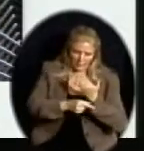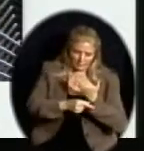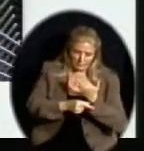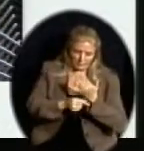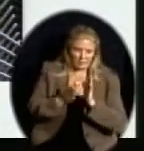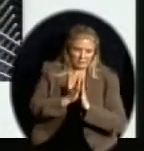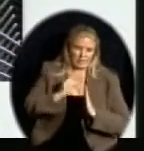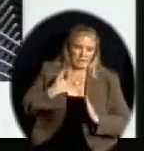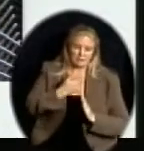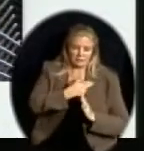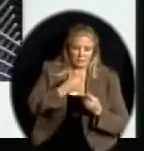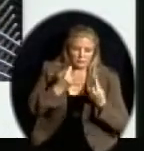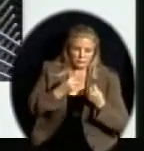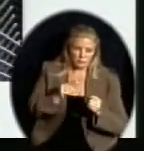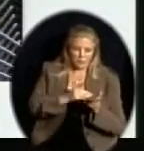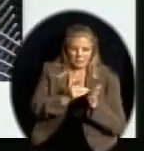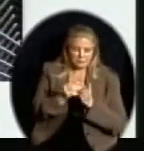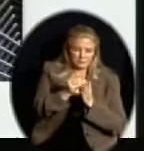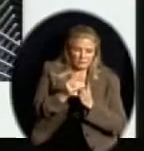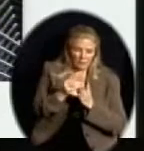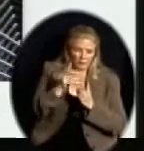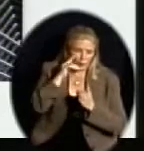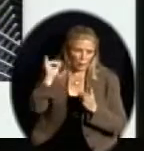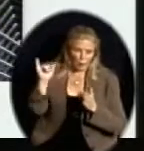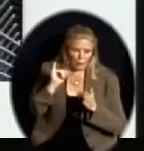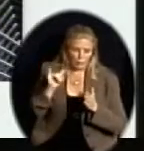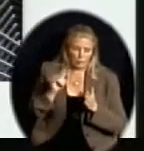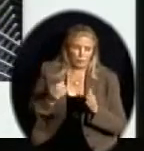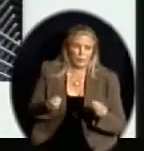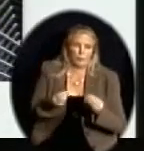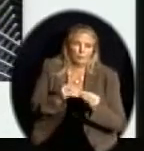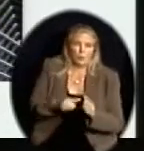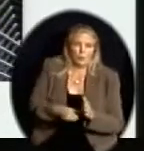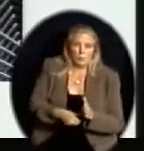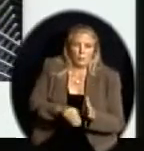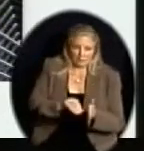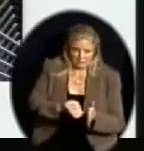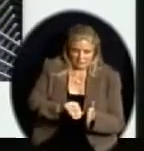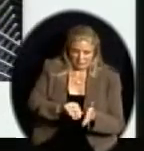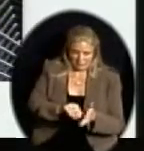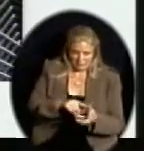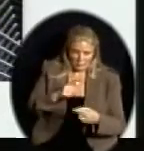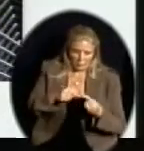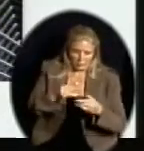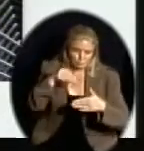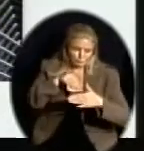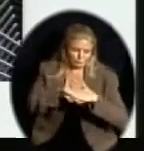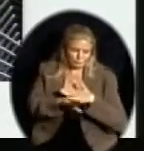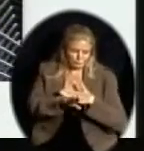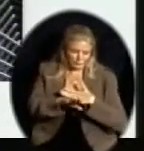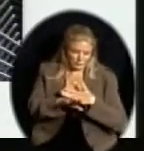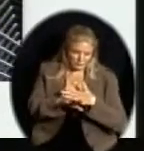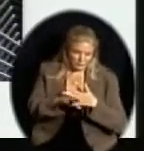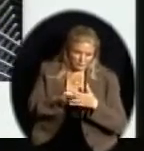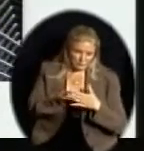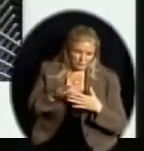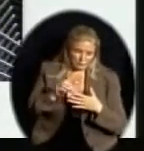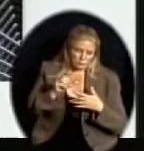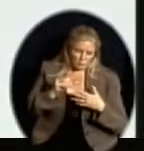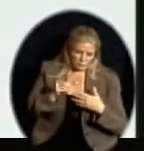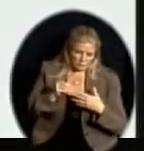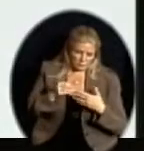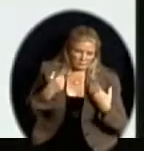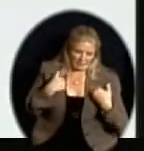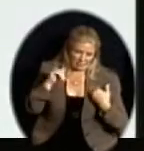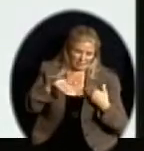something that would make it a little more impressive when you walked in instead of just the, quote, wood door. So, some of our people came up with this and we had this